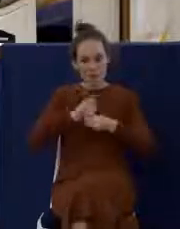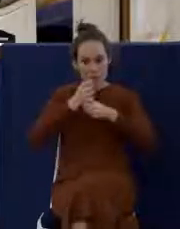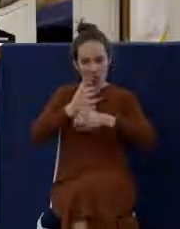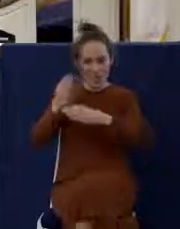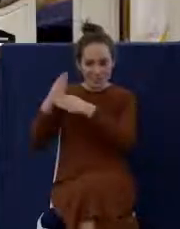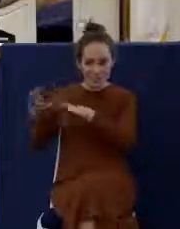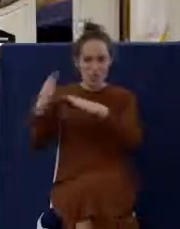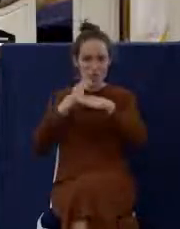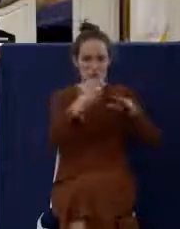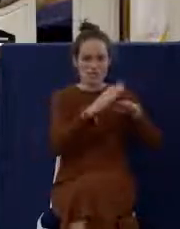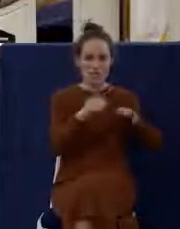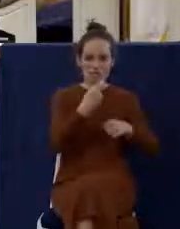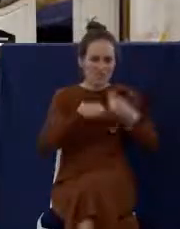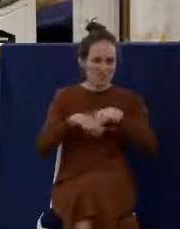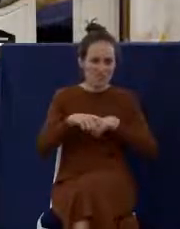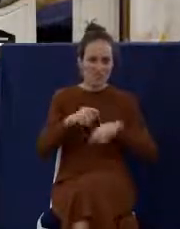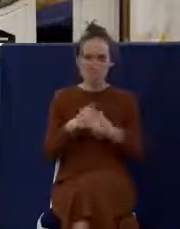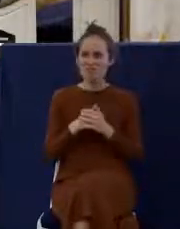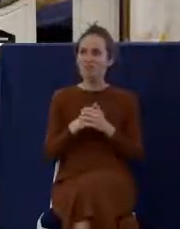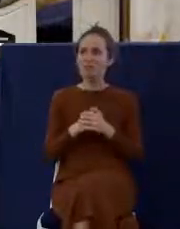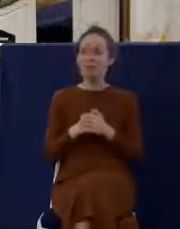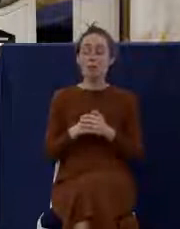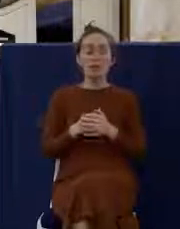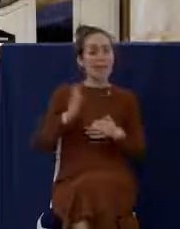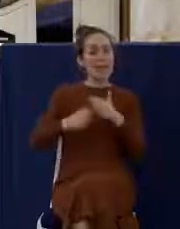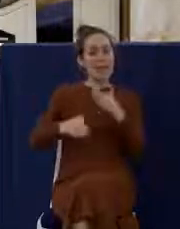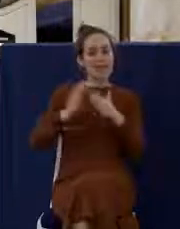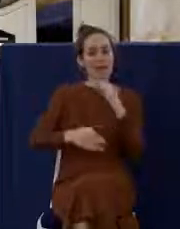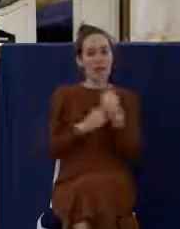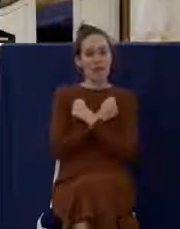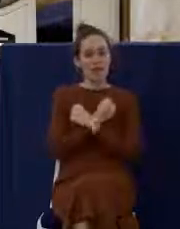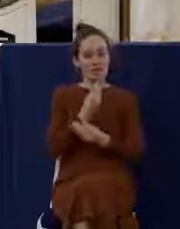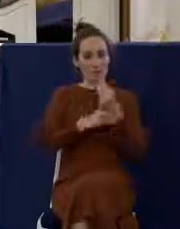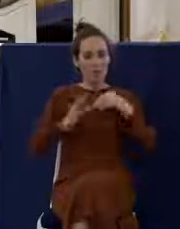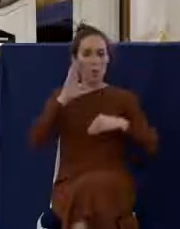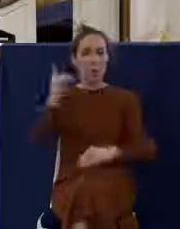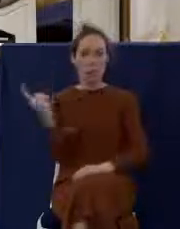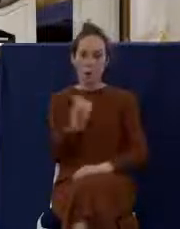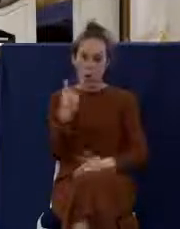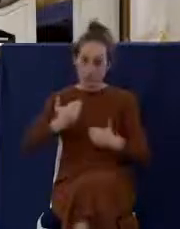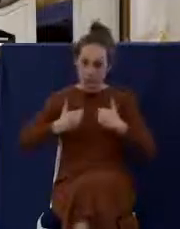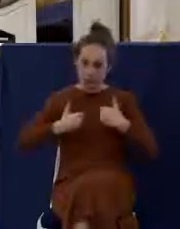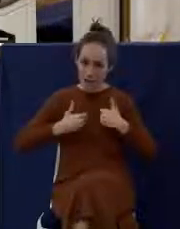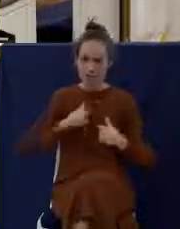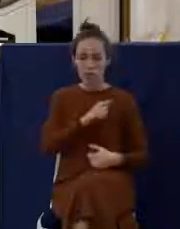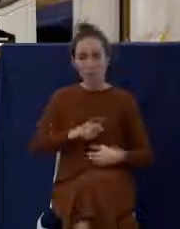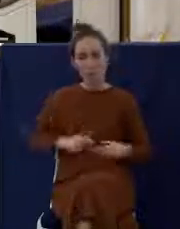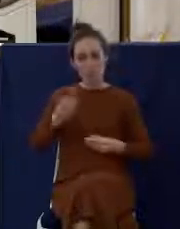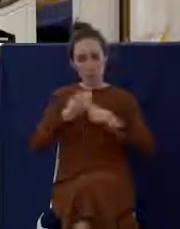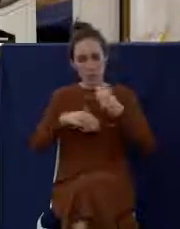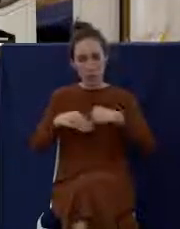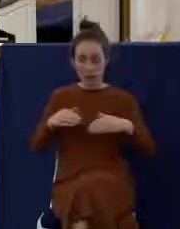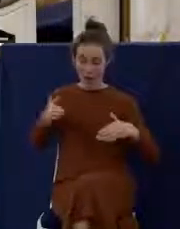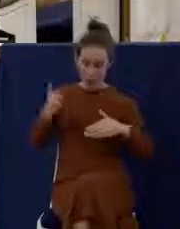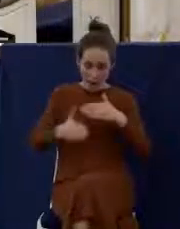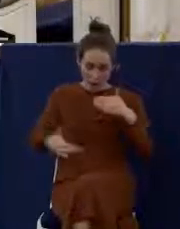this love feast, they would always have the Lord's Supper. And by that time, some of the believers had had a little bit too much wine.